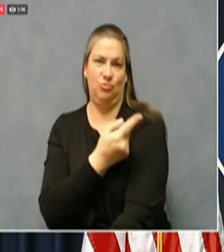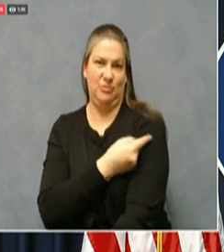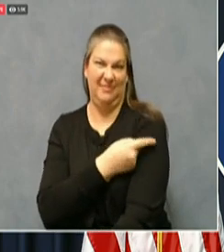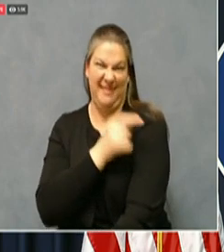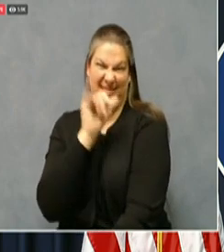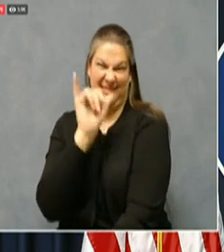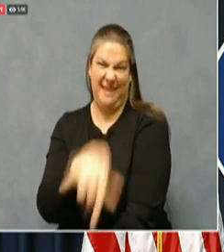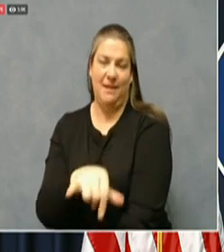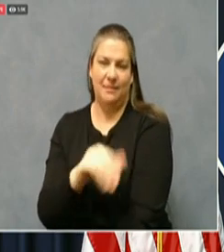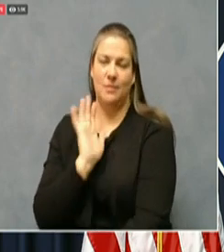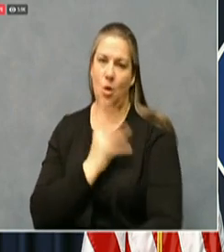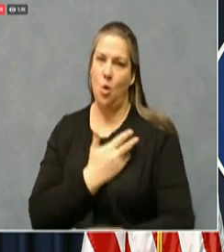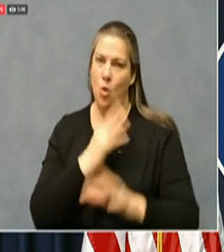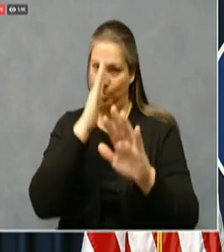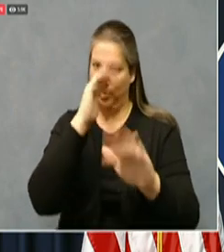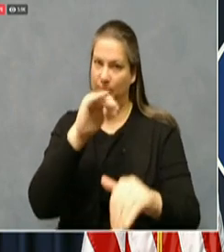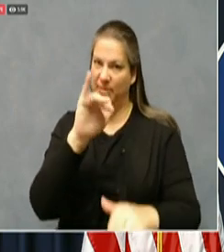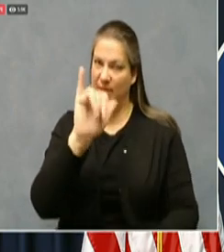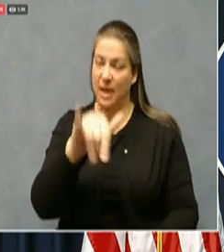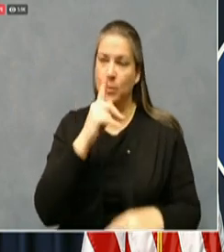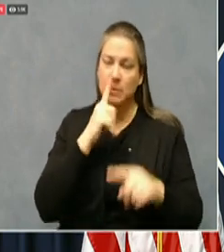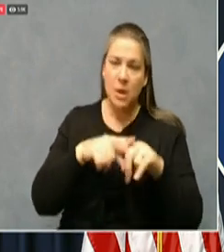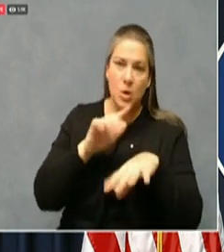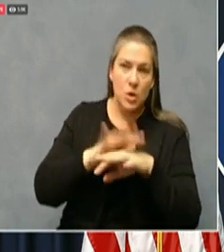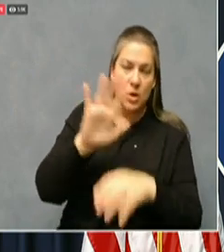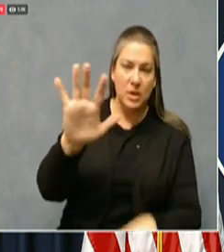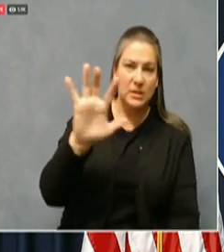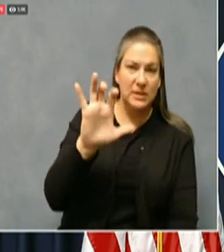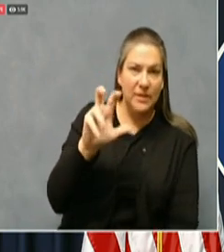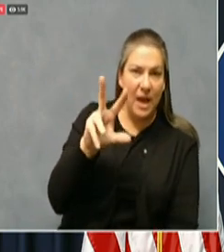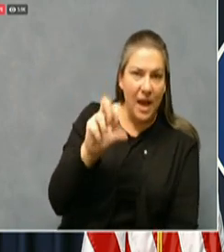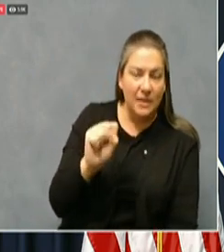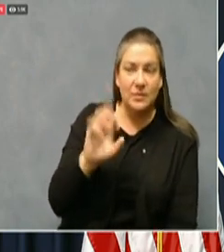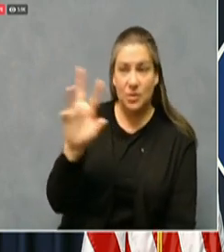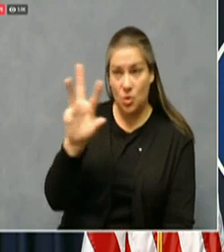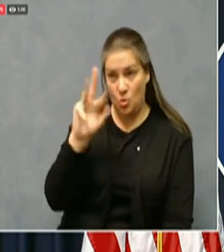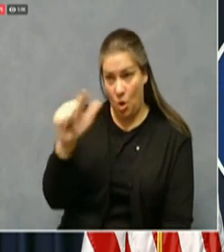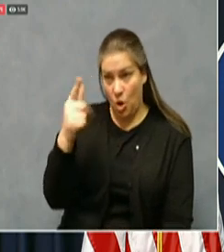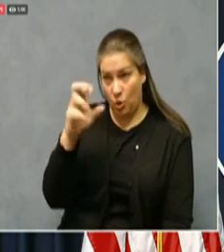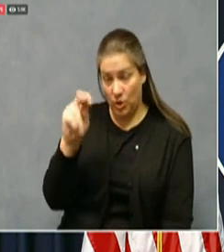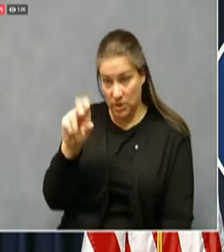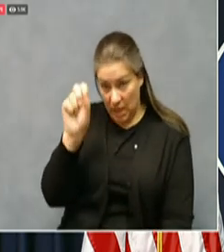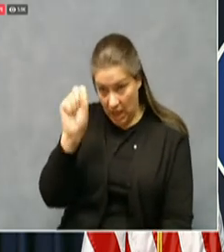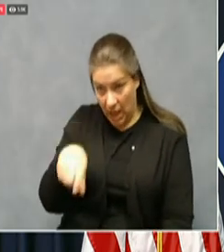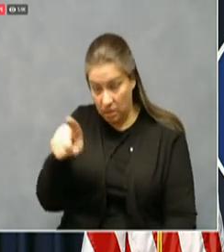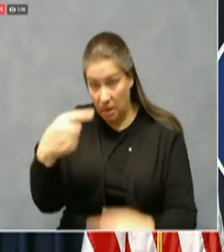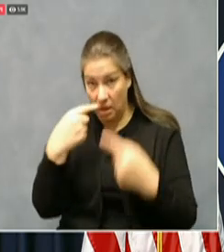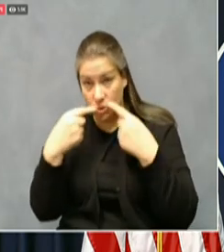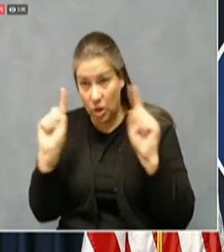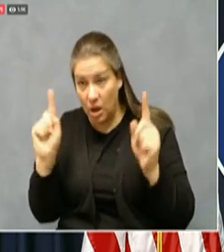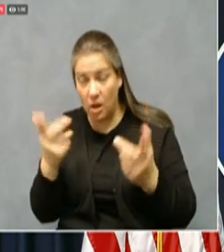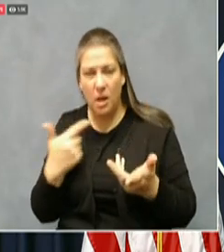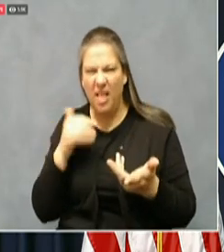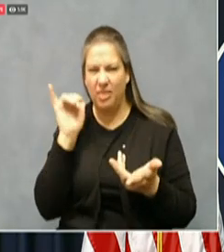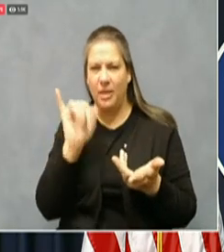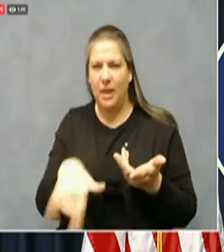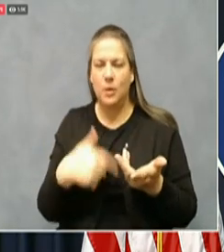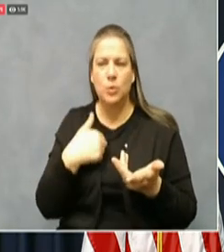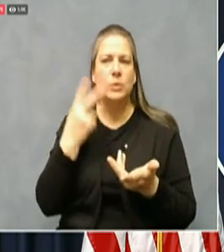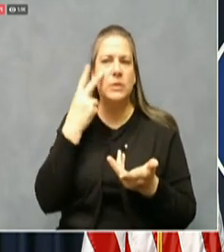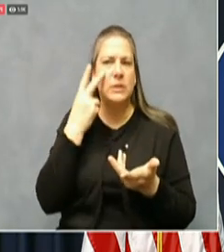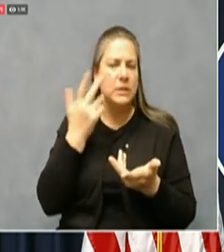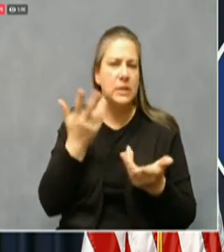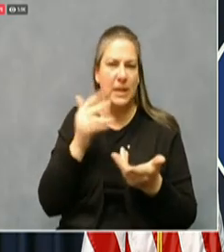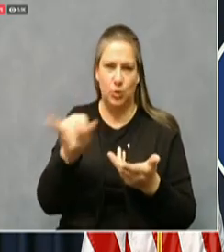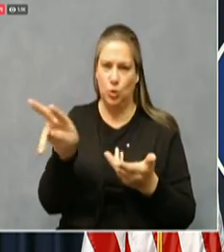on CVS and Walgreens and what their abilities are once we see them on the ground. But those are the two companies that we have to